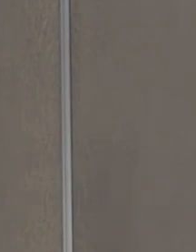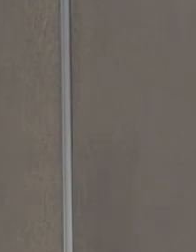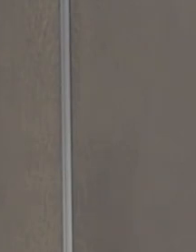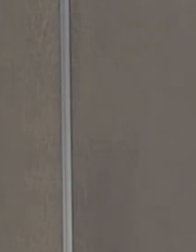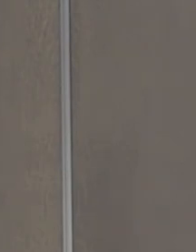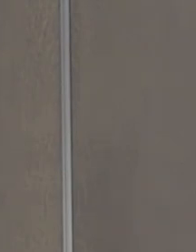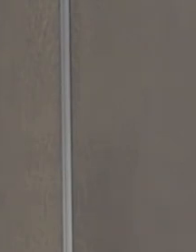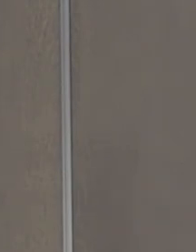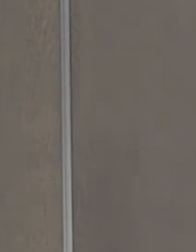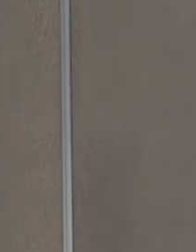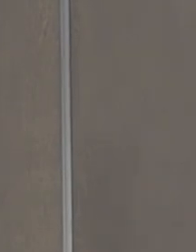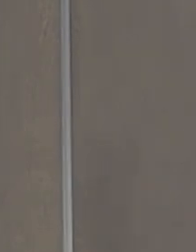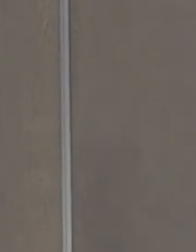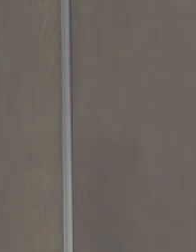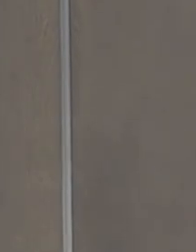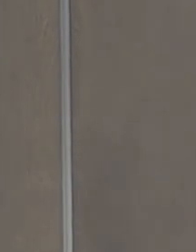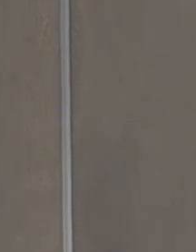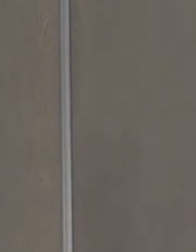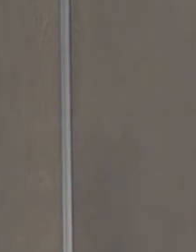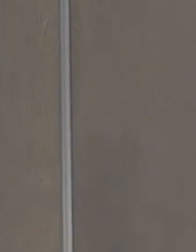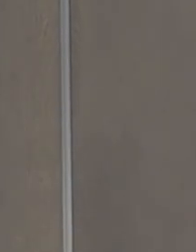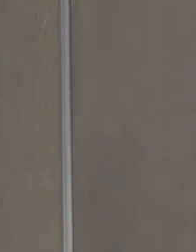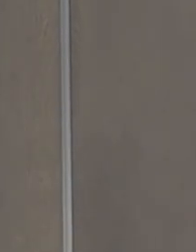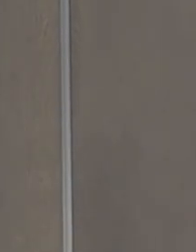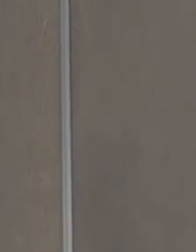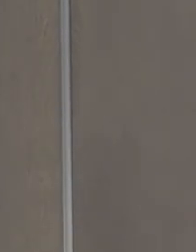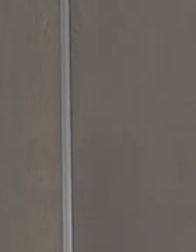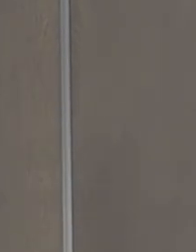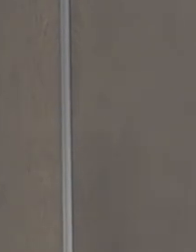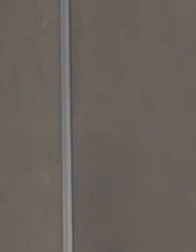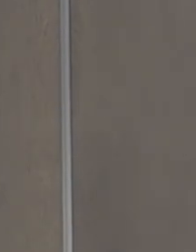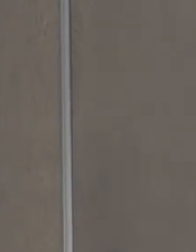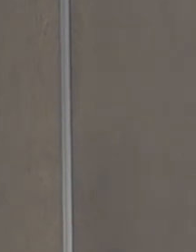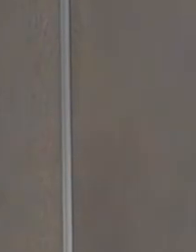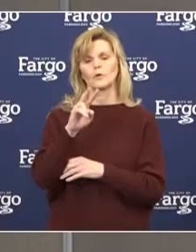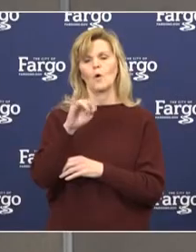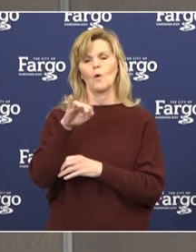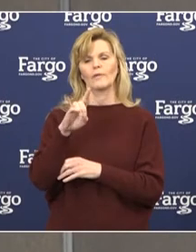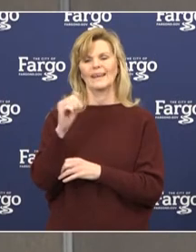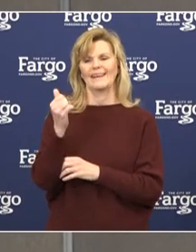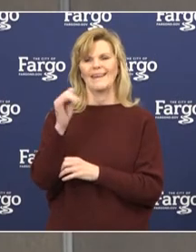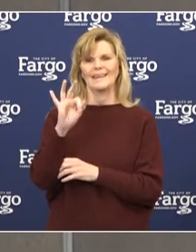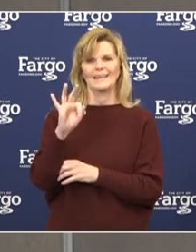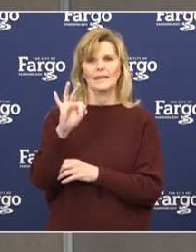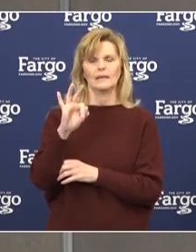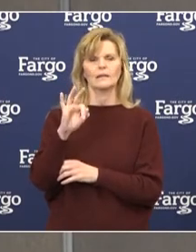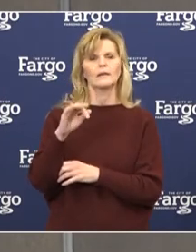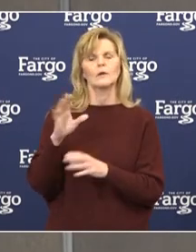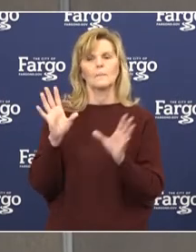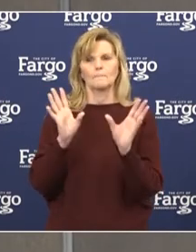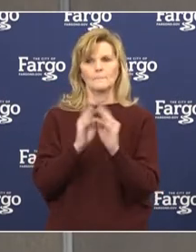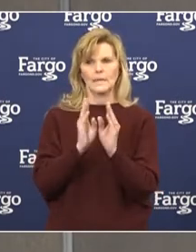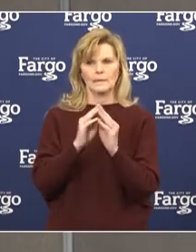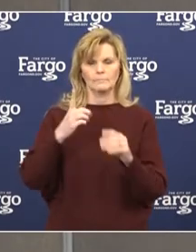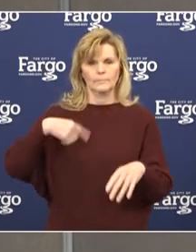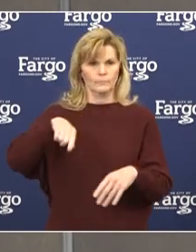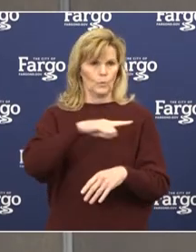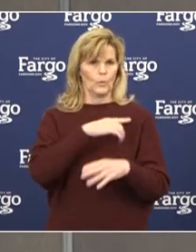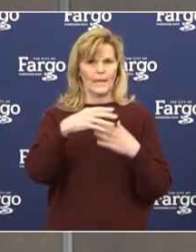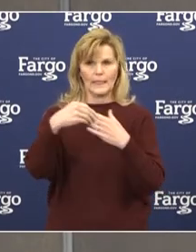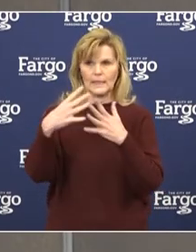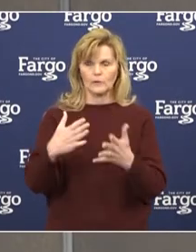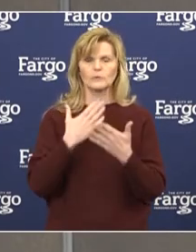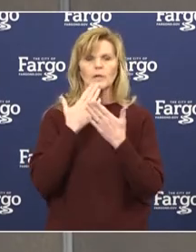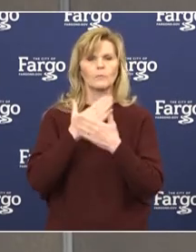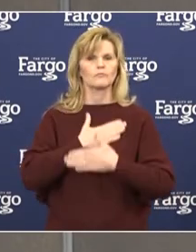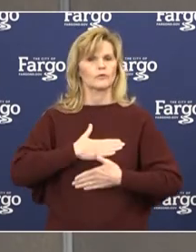Good morning to everybody watching and to all the participants in today's COVID-19 public health meeting. As leaders, we appreciate the